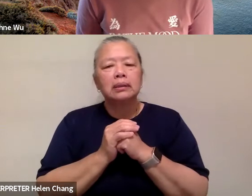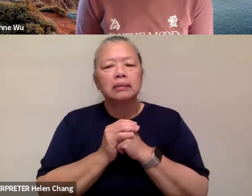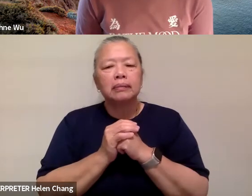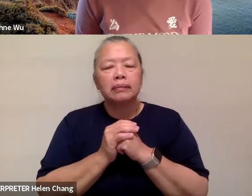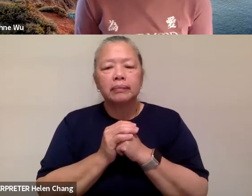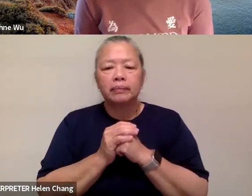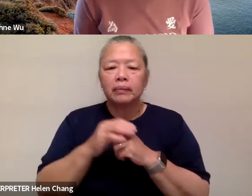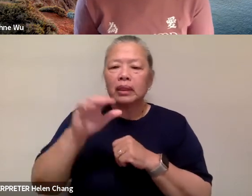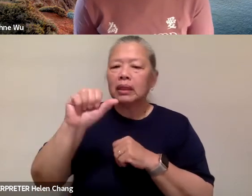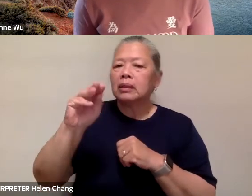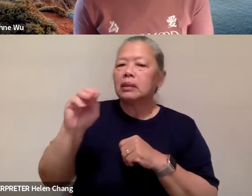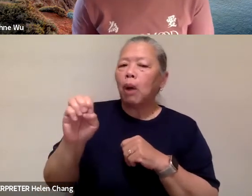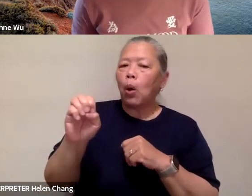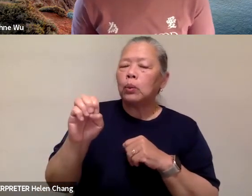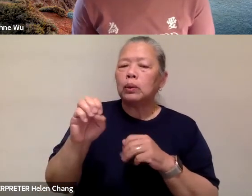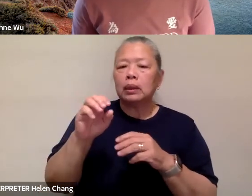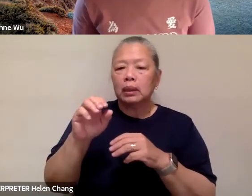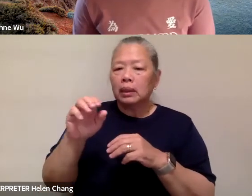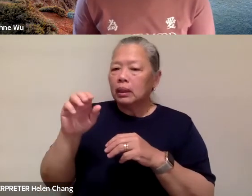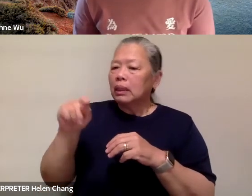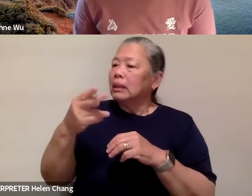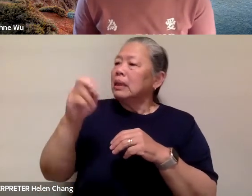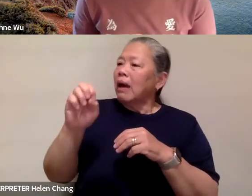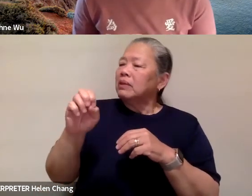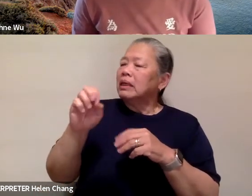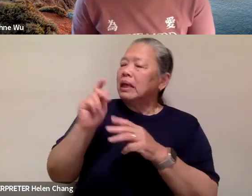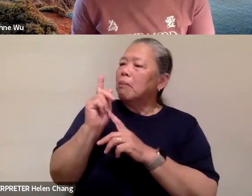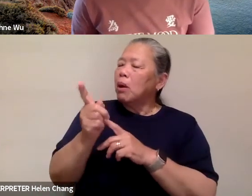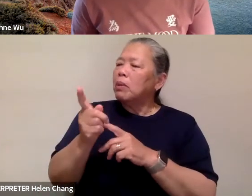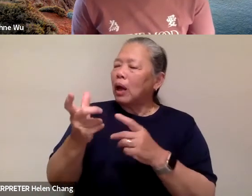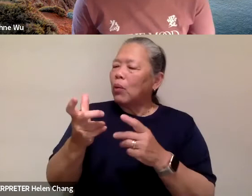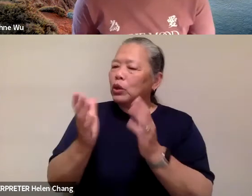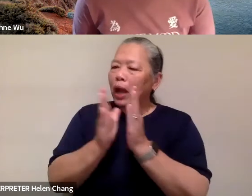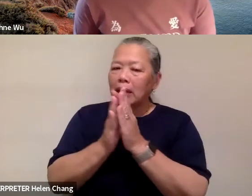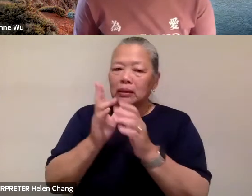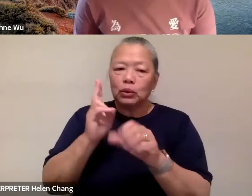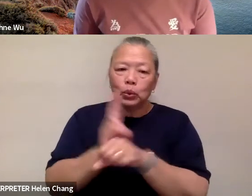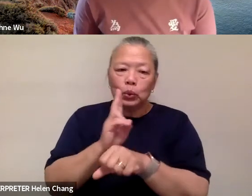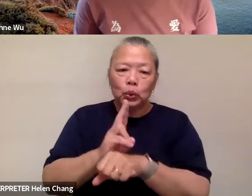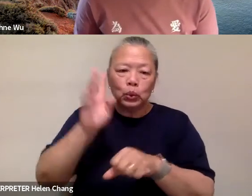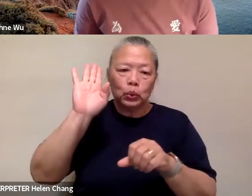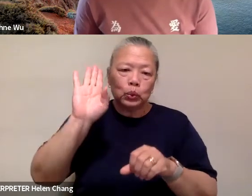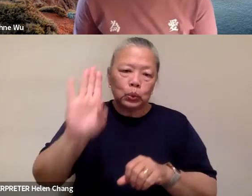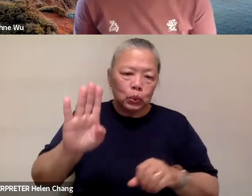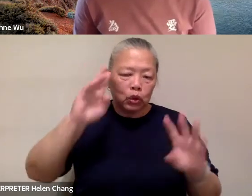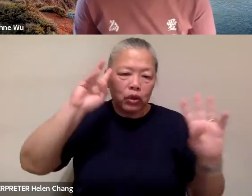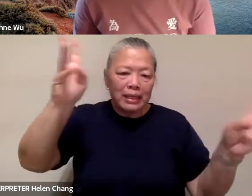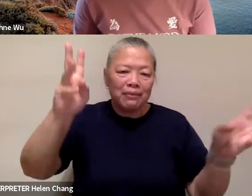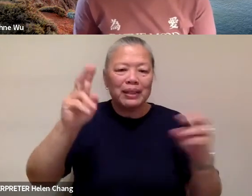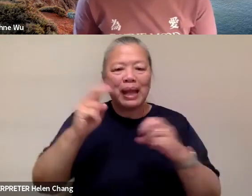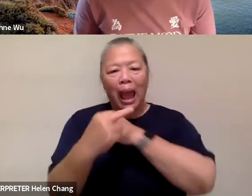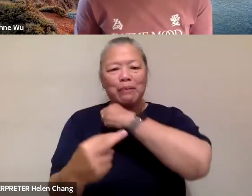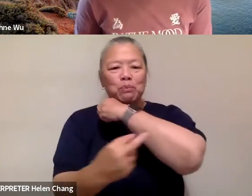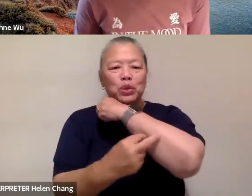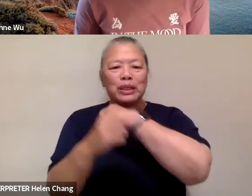Well, I'm going to ask you in a minute, Daphne, to use your creativity and also to bridge a divide. As I'm